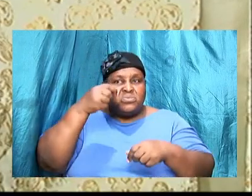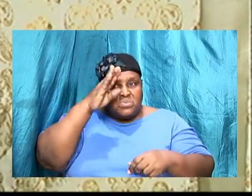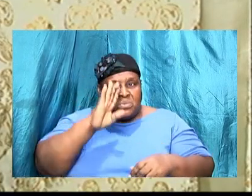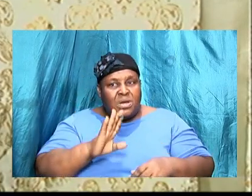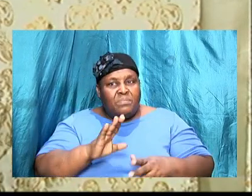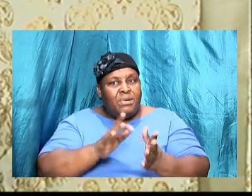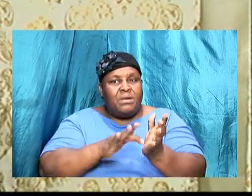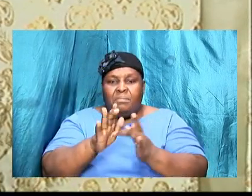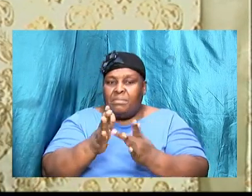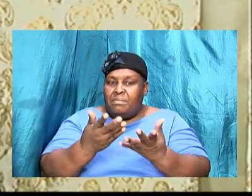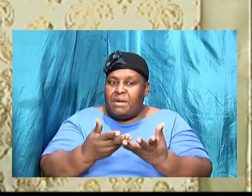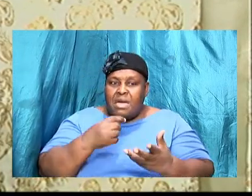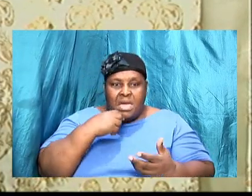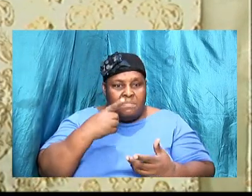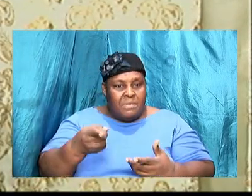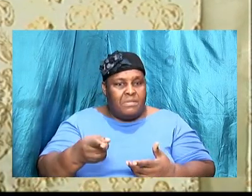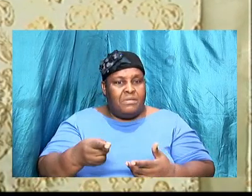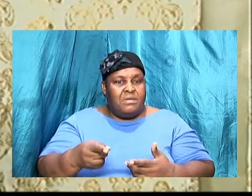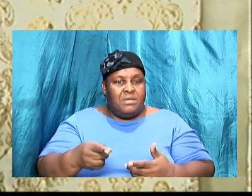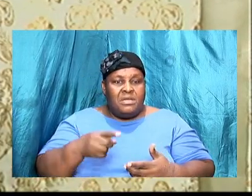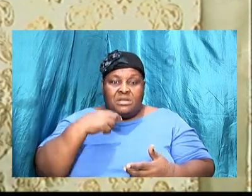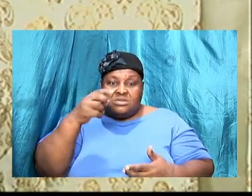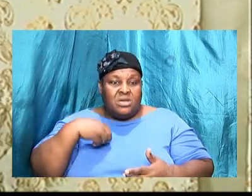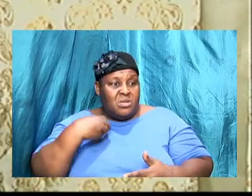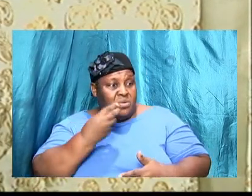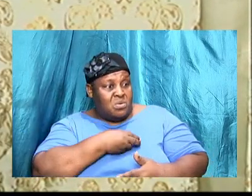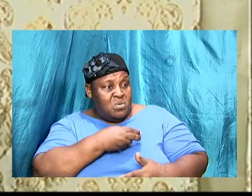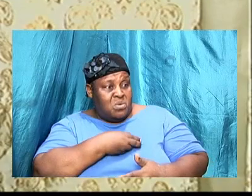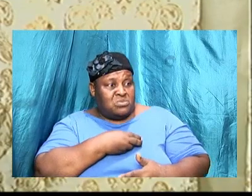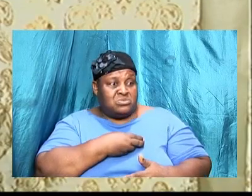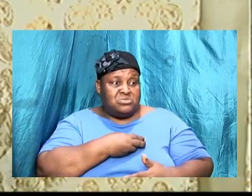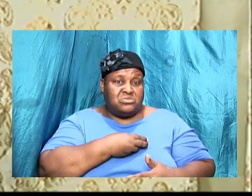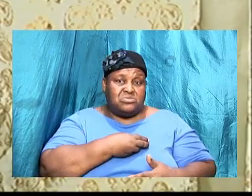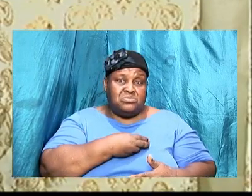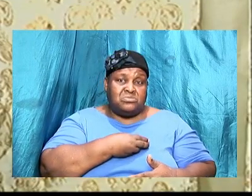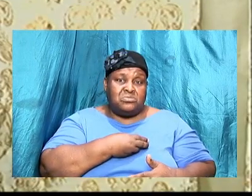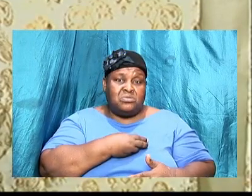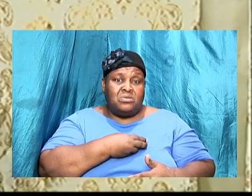to look here. What fellowship of darkness with light?